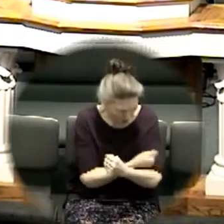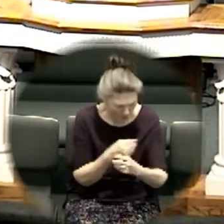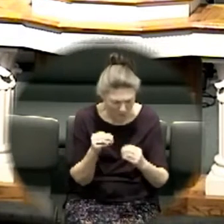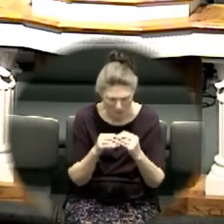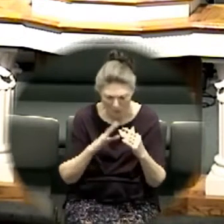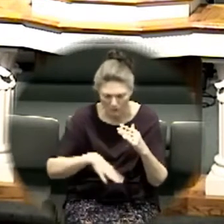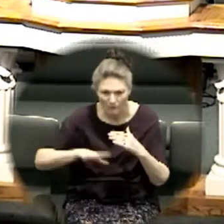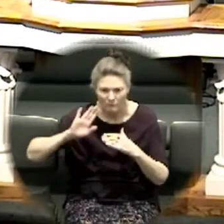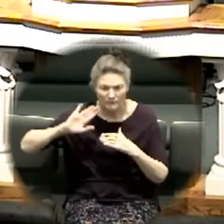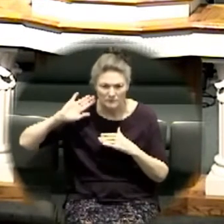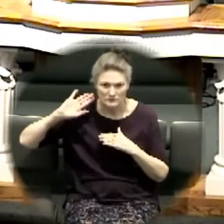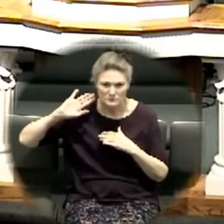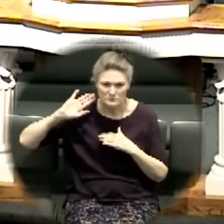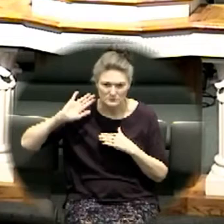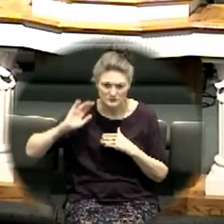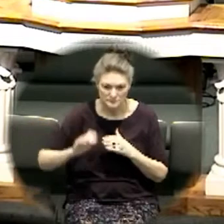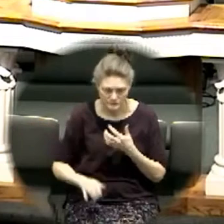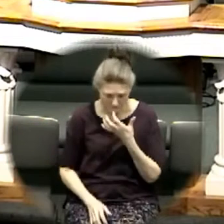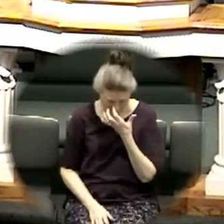ever